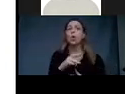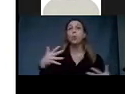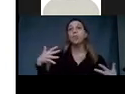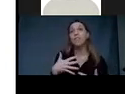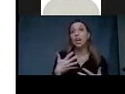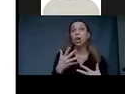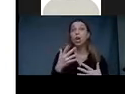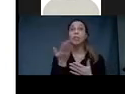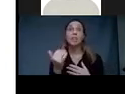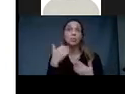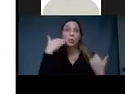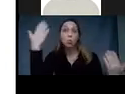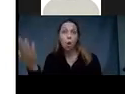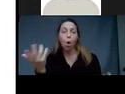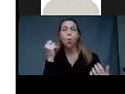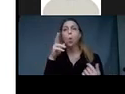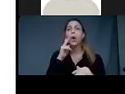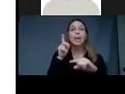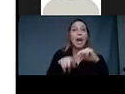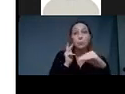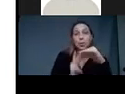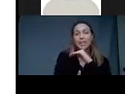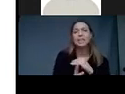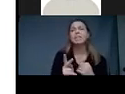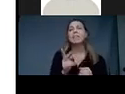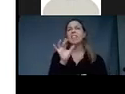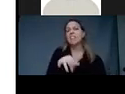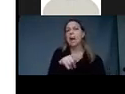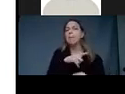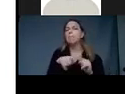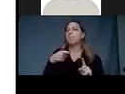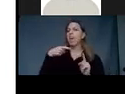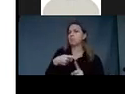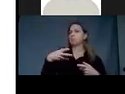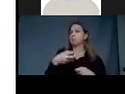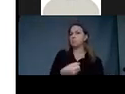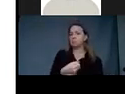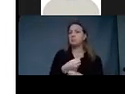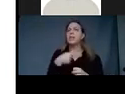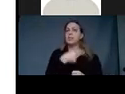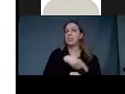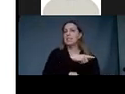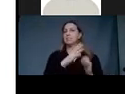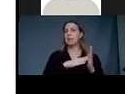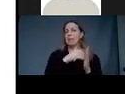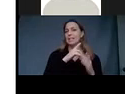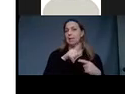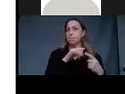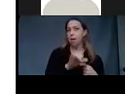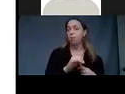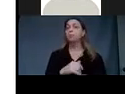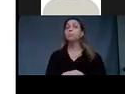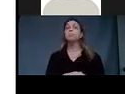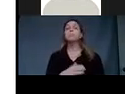fear or being fearless. But I think that my goal is always